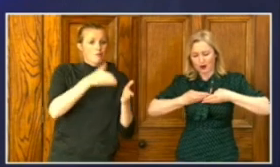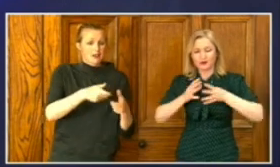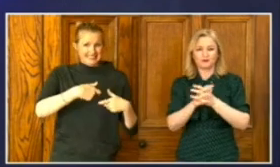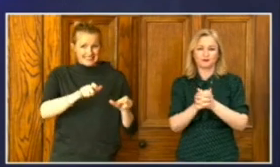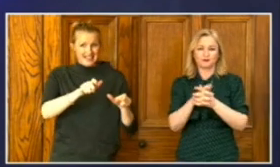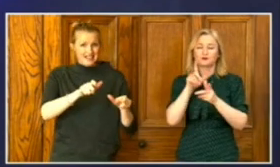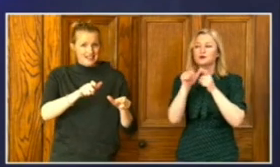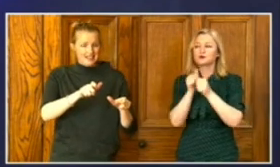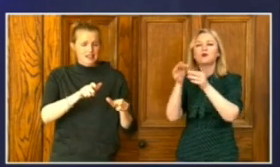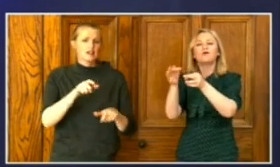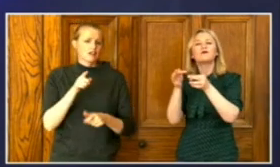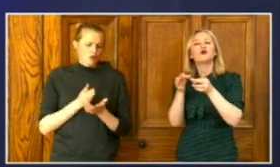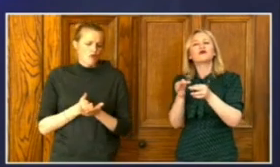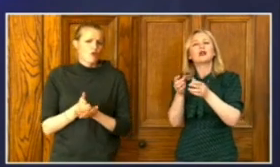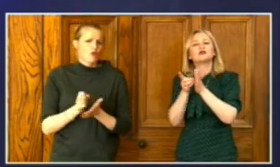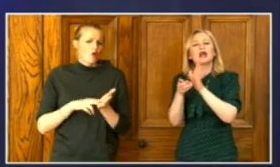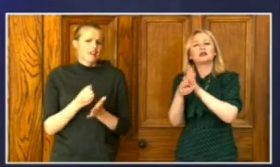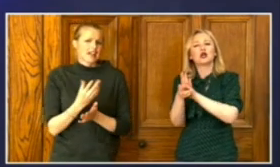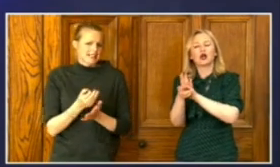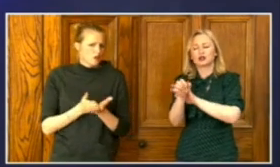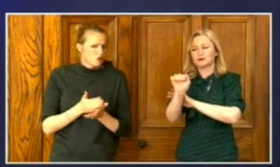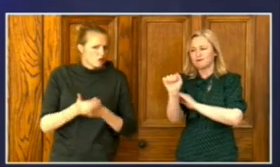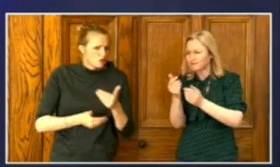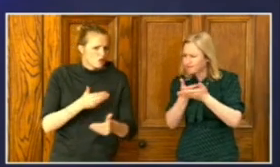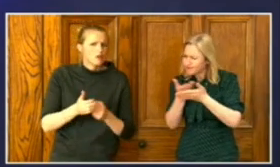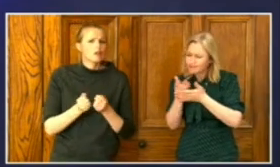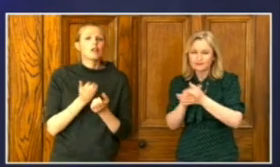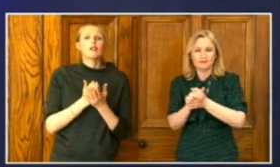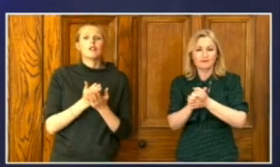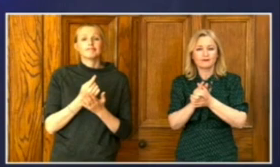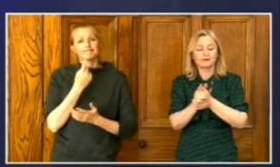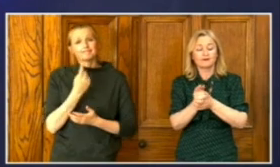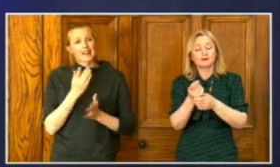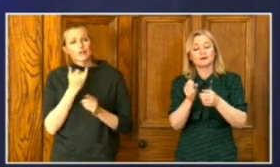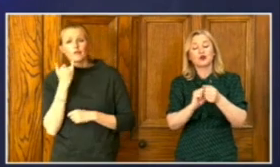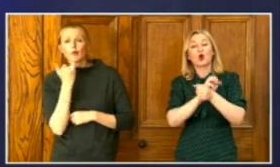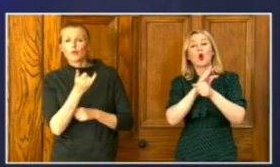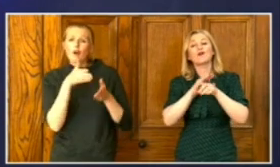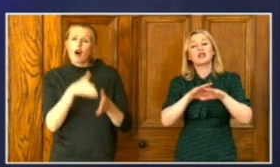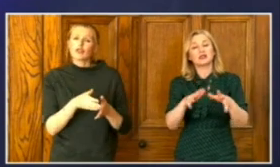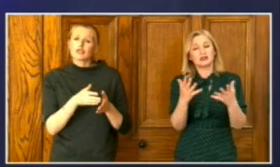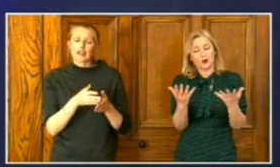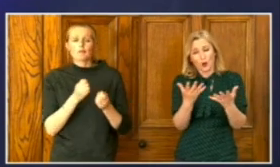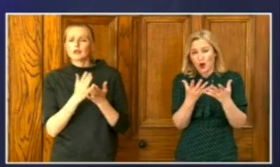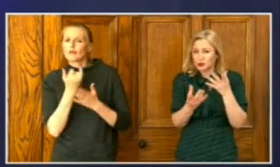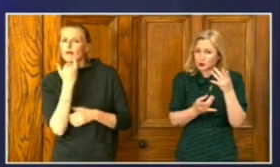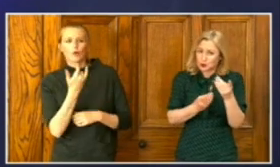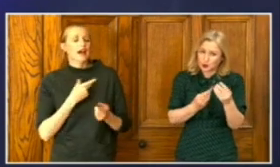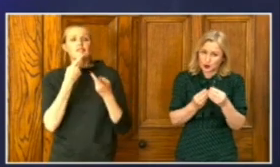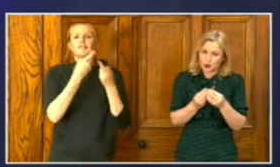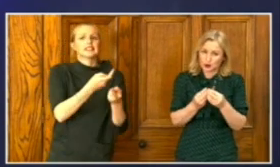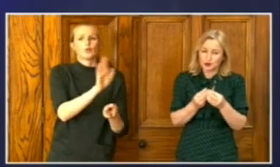is strongly recommended that funeral arrangements are made with your undertaker by telephone and not in person at the funeral director's